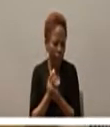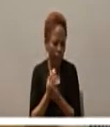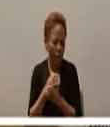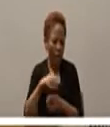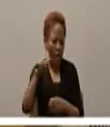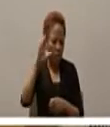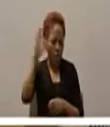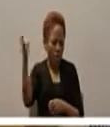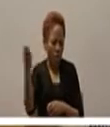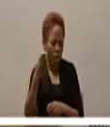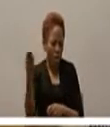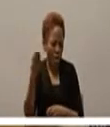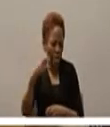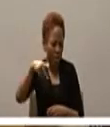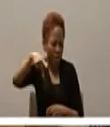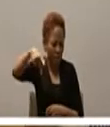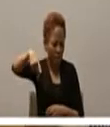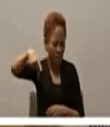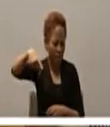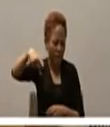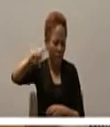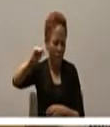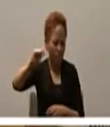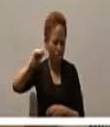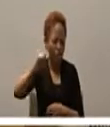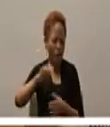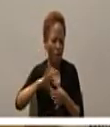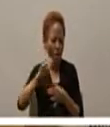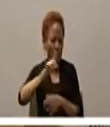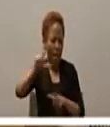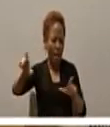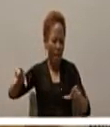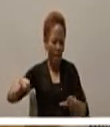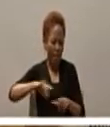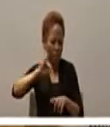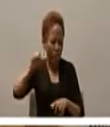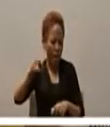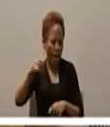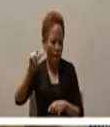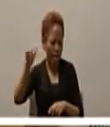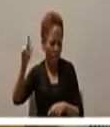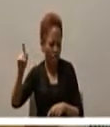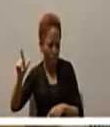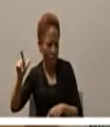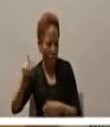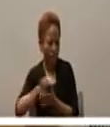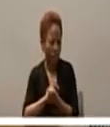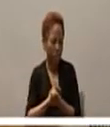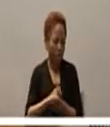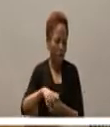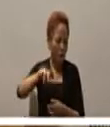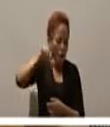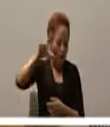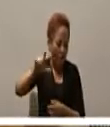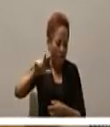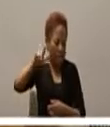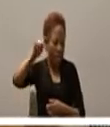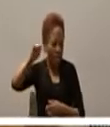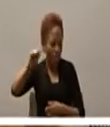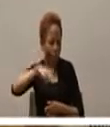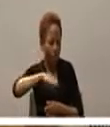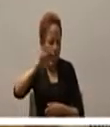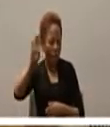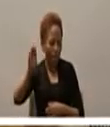Eteria and Trachonitis Licinius tetrarch of Abilene during the pontificate of Annas and